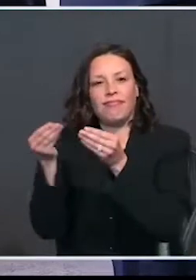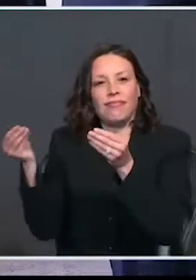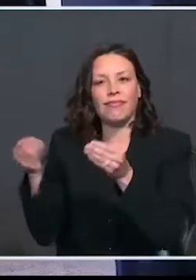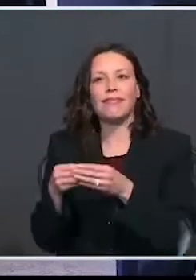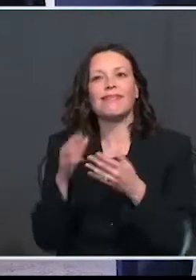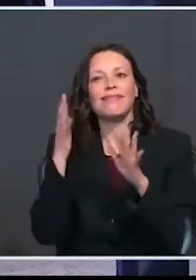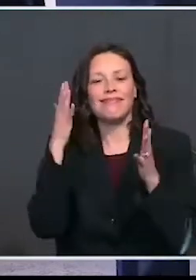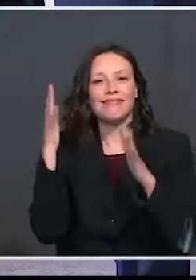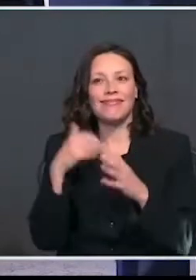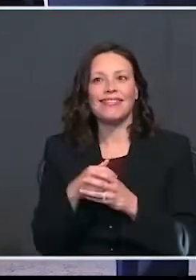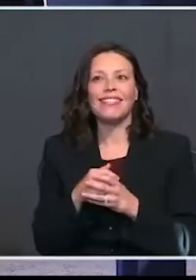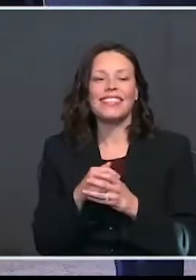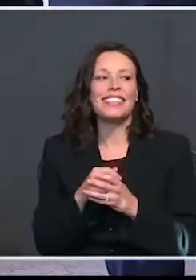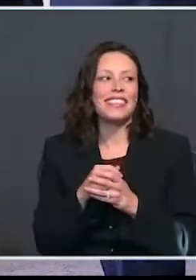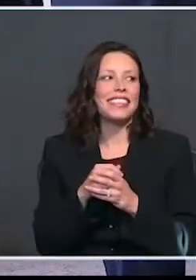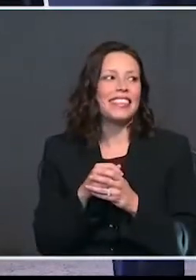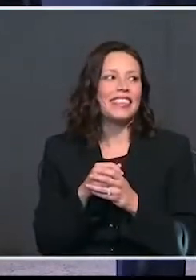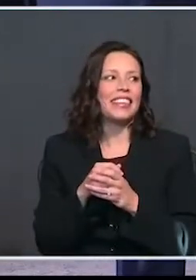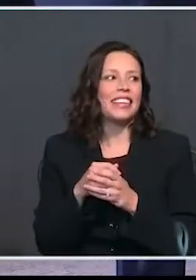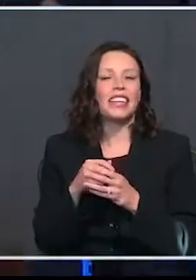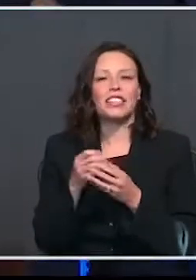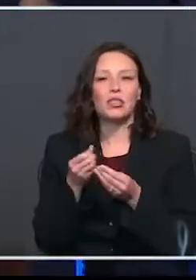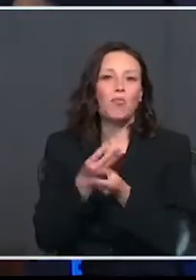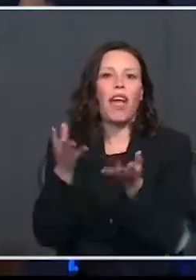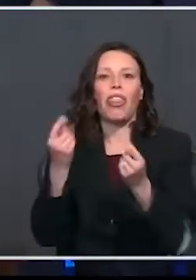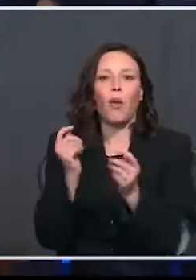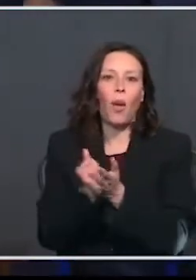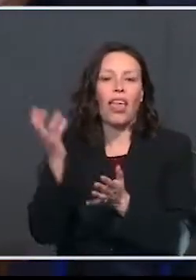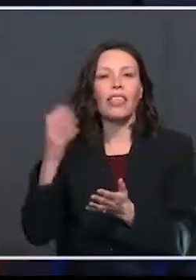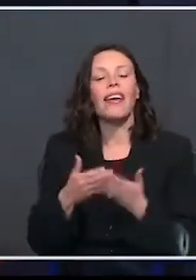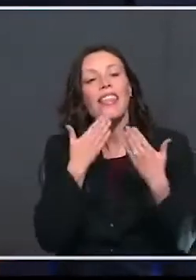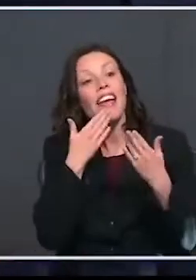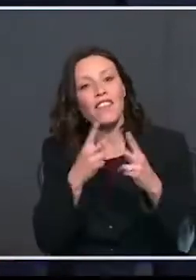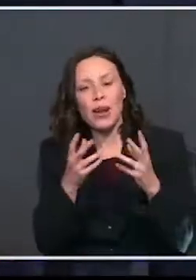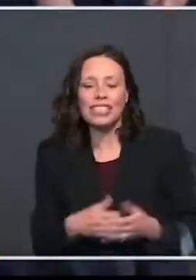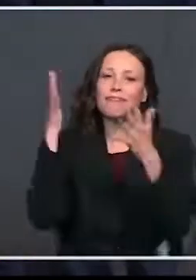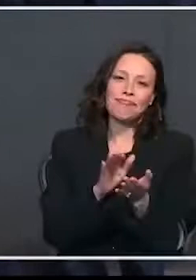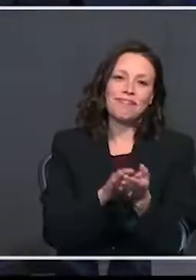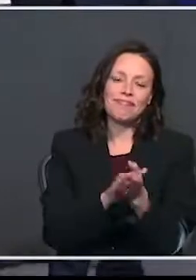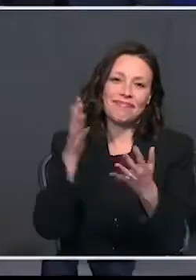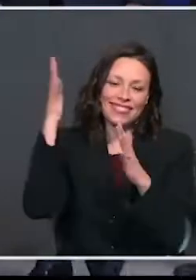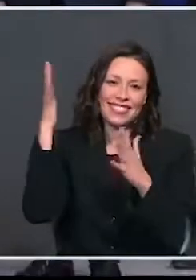Thank you very much,